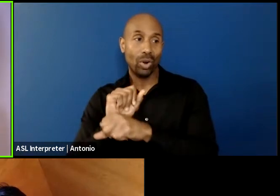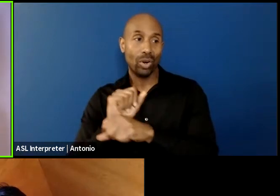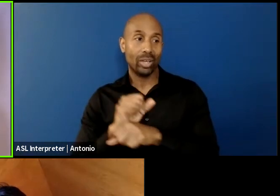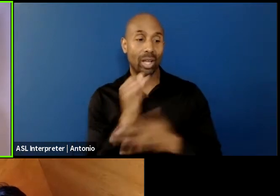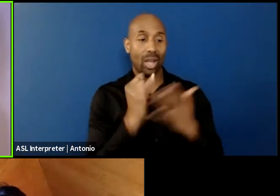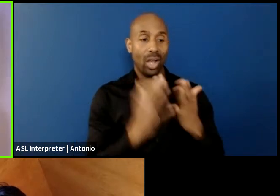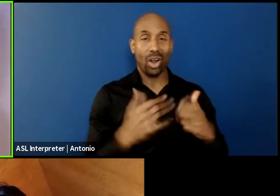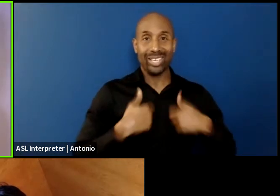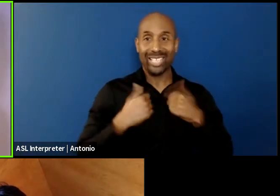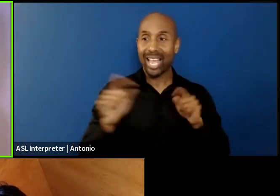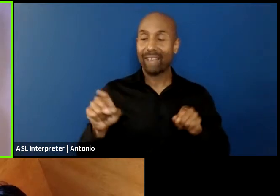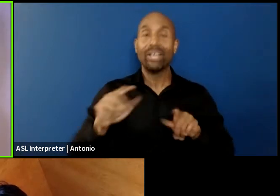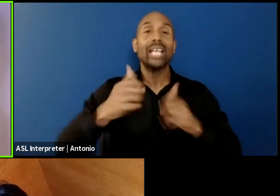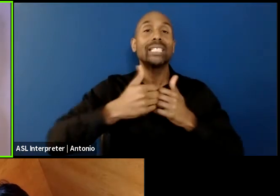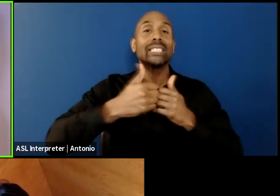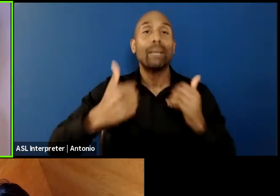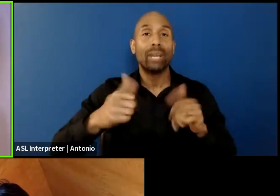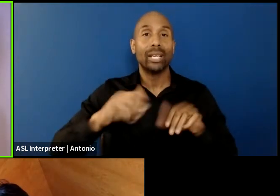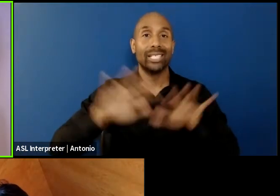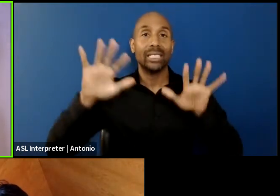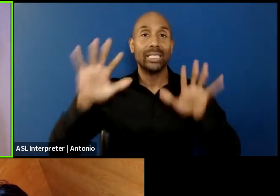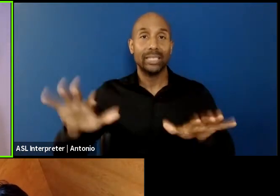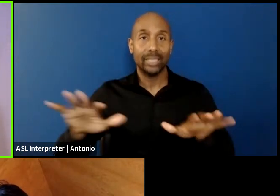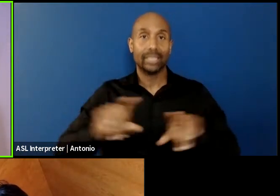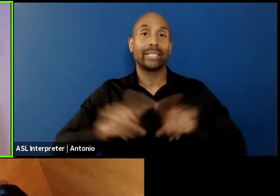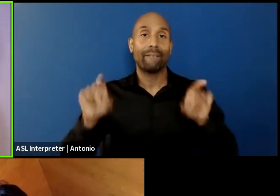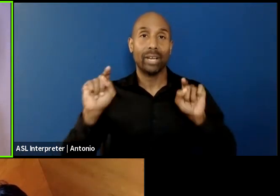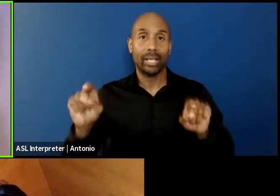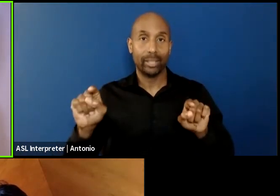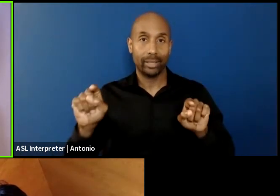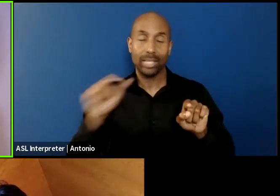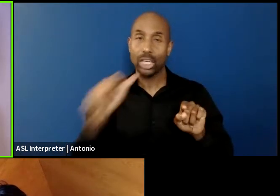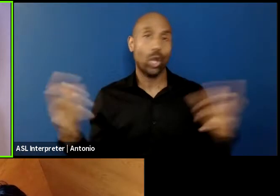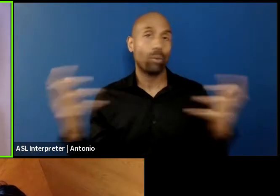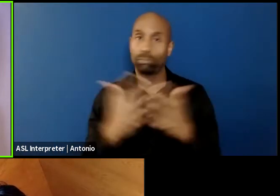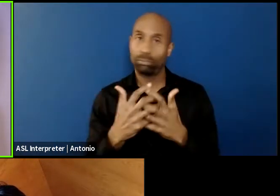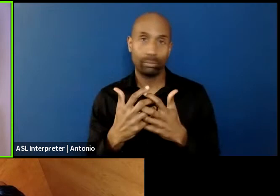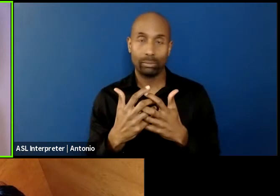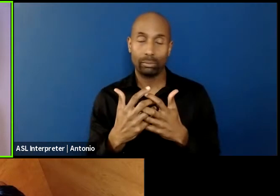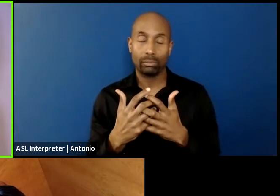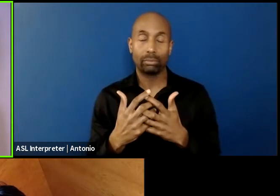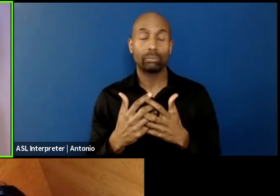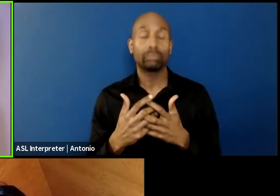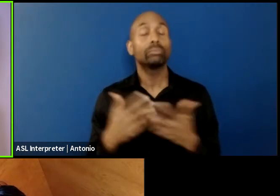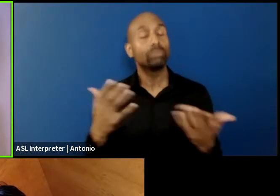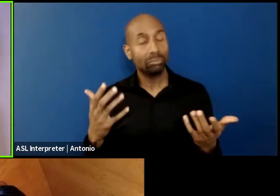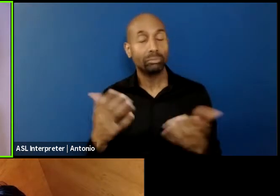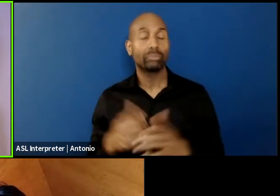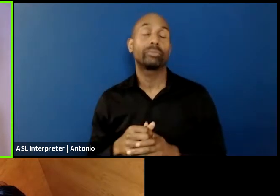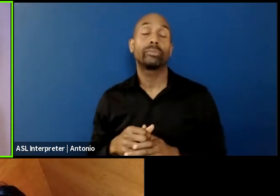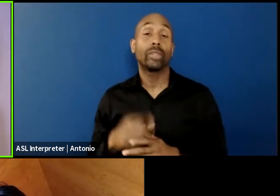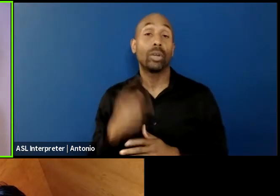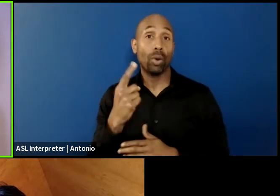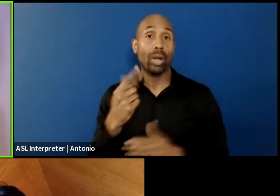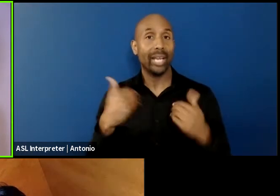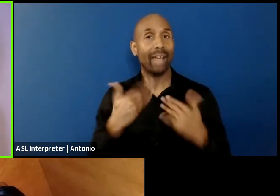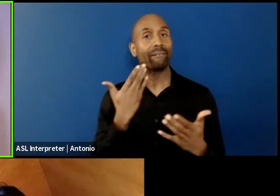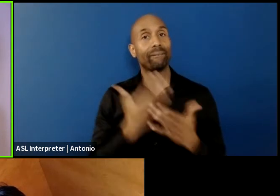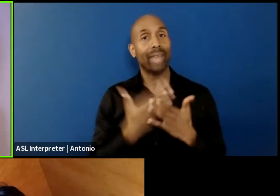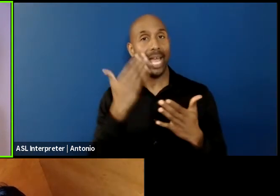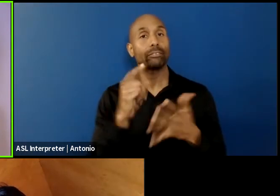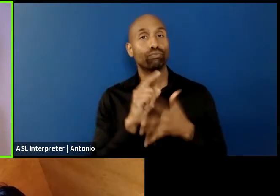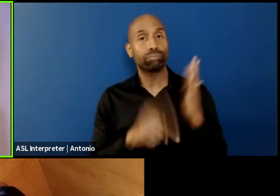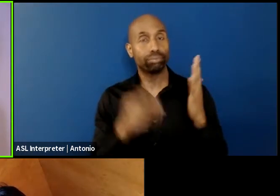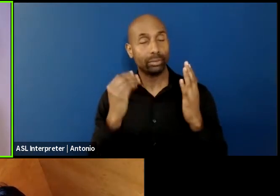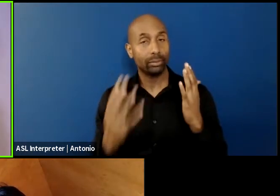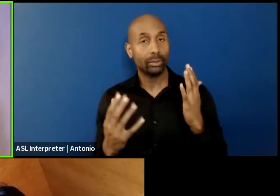is maybe has some factual information that take place. And the other one also